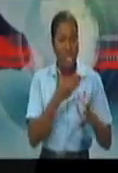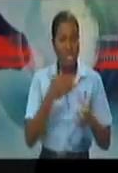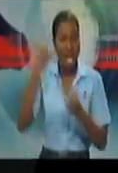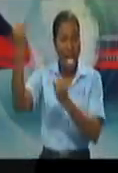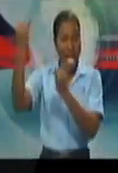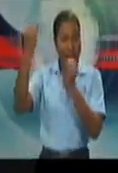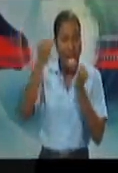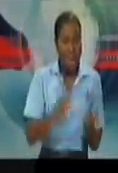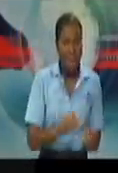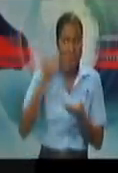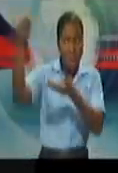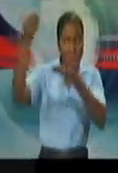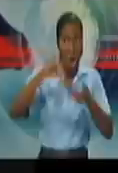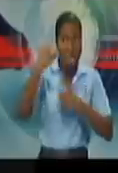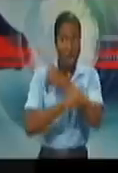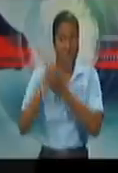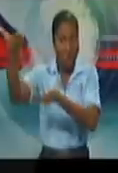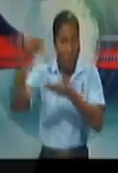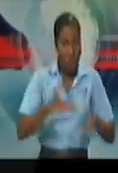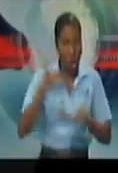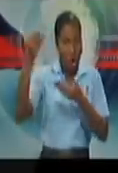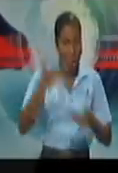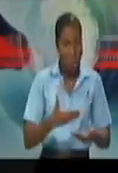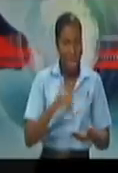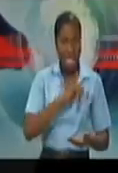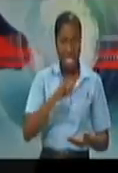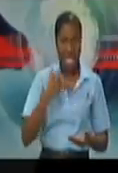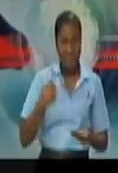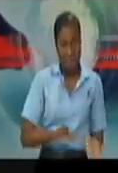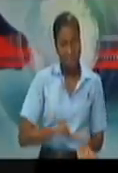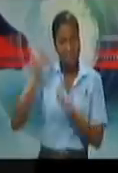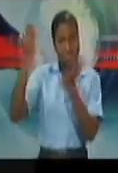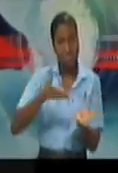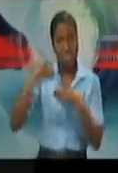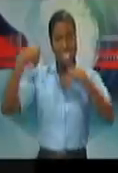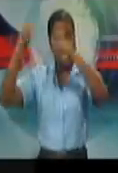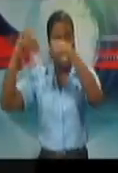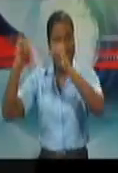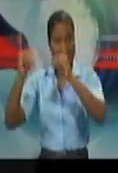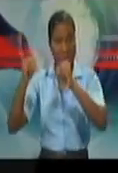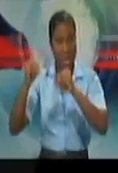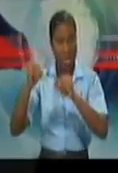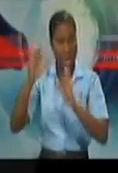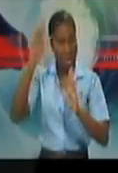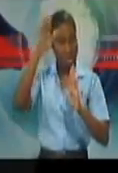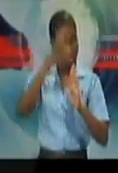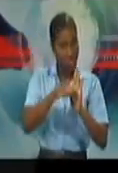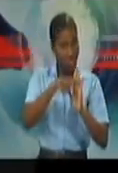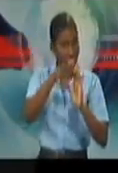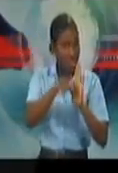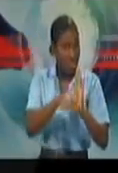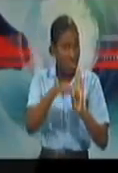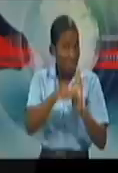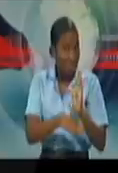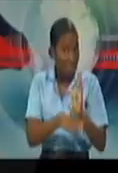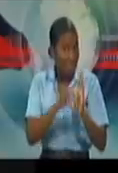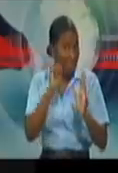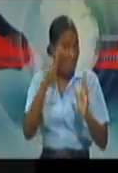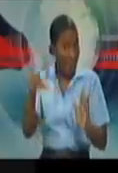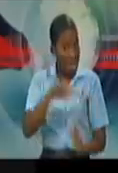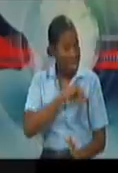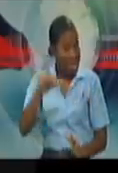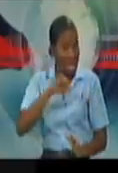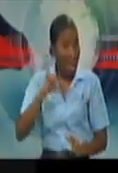while we've been going through this pandemic? Has it been lower? Are things coming in just as